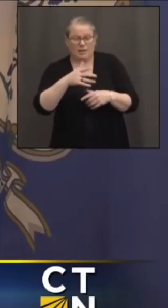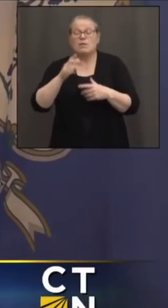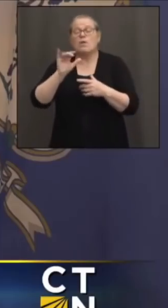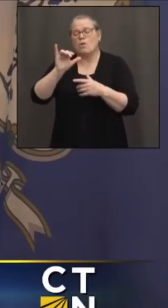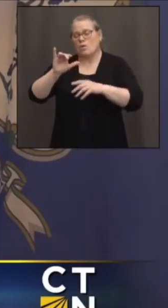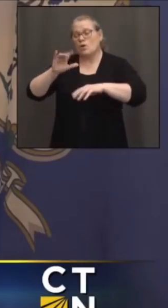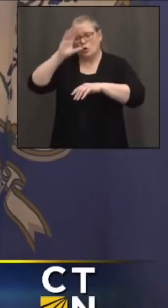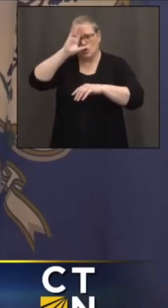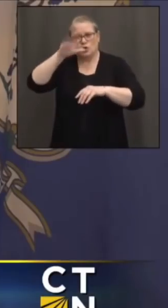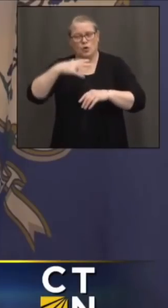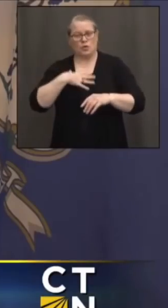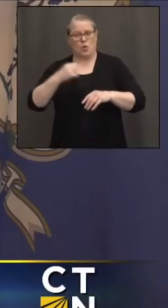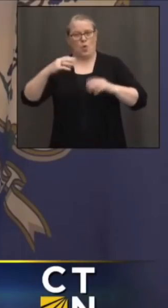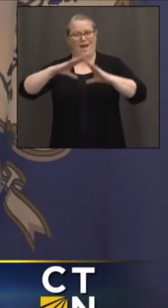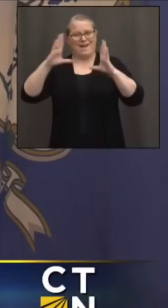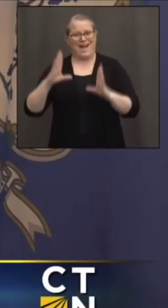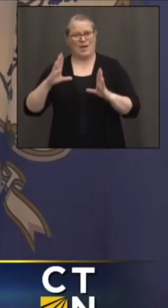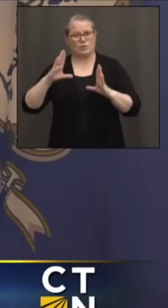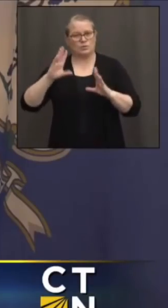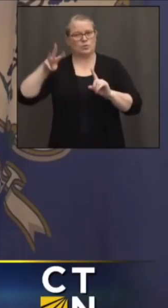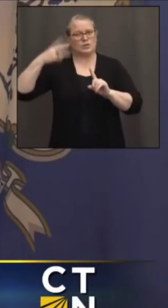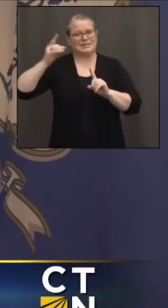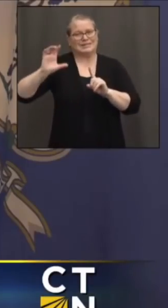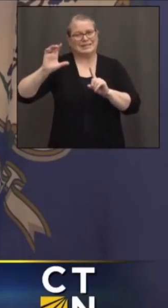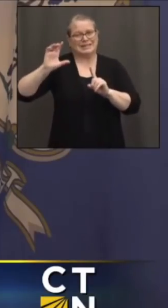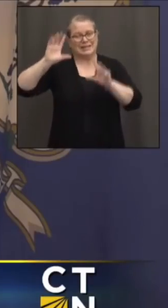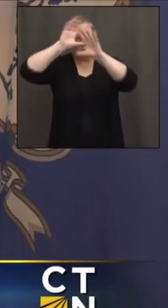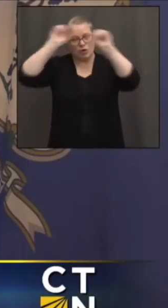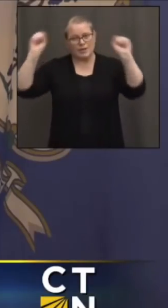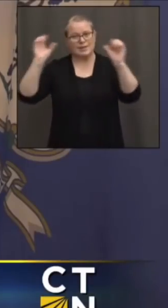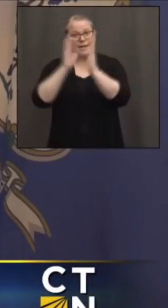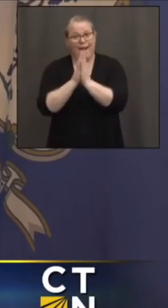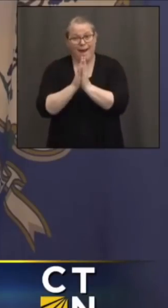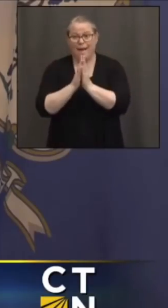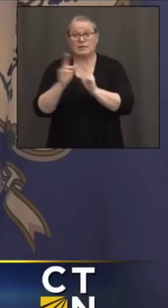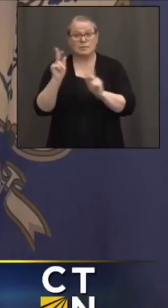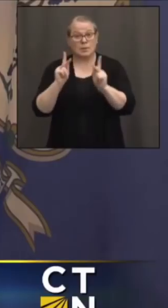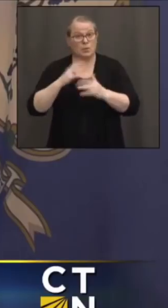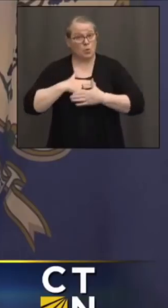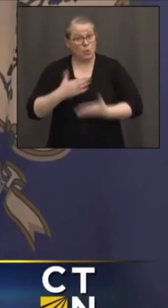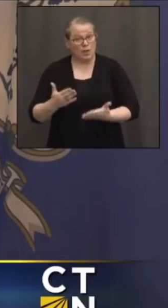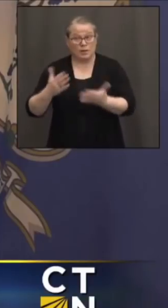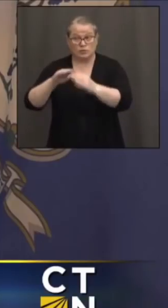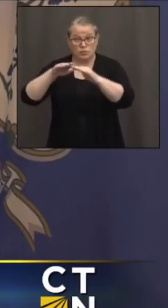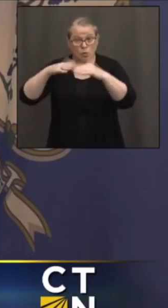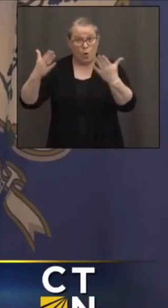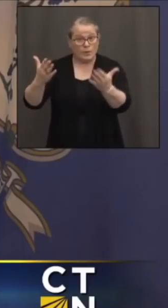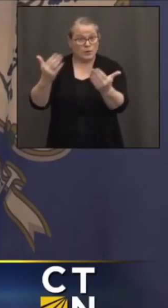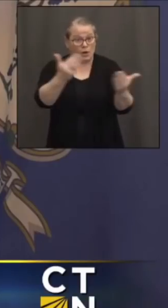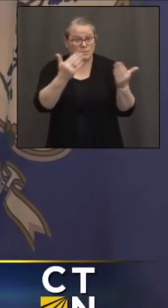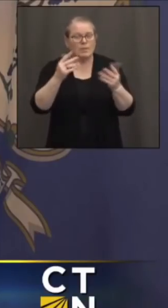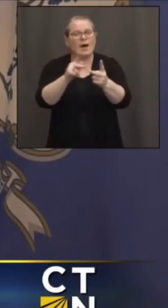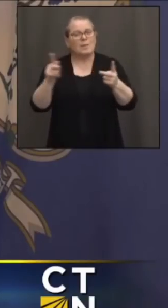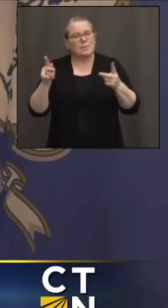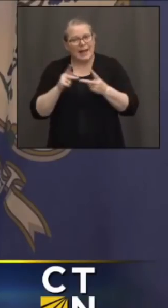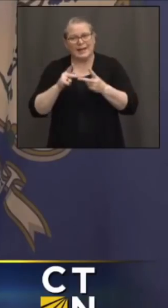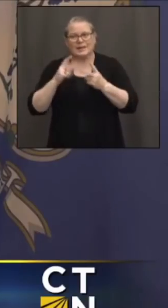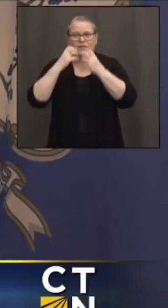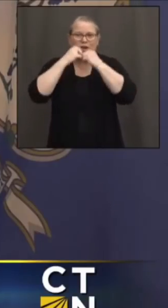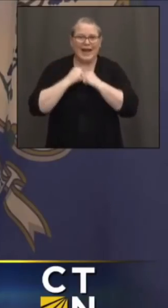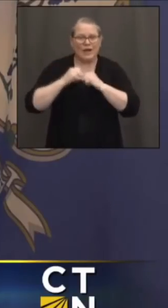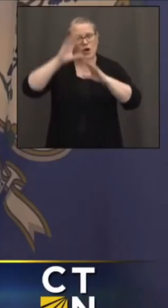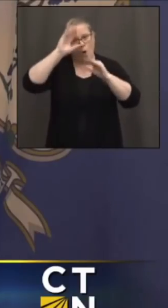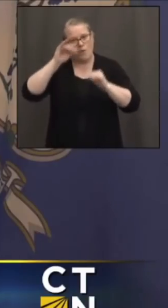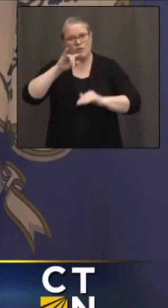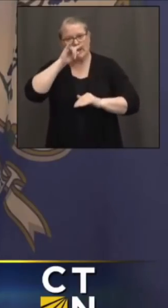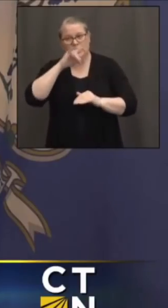locations. They'd like something that was, you know, relatively secure, but just as importantly, a place of caring and hope for these kids where they